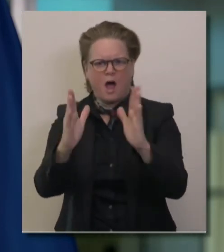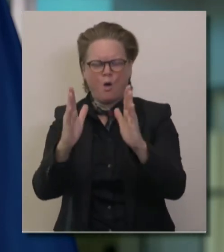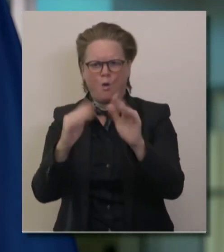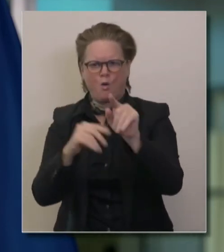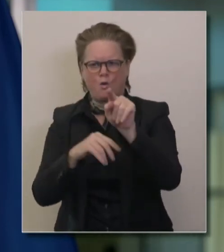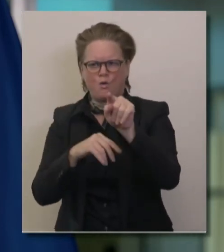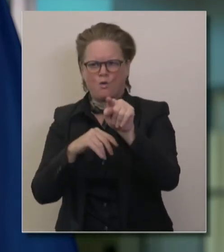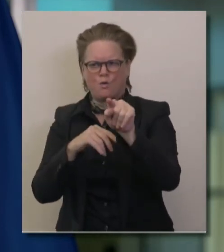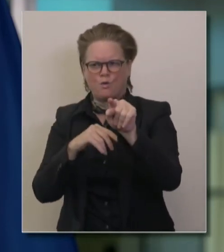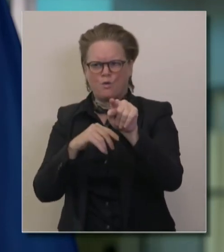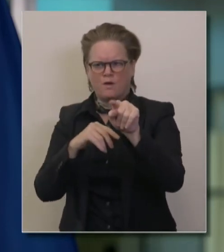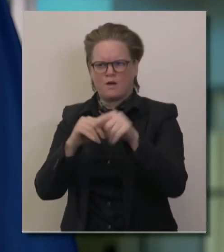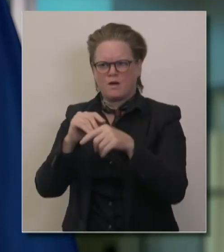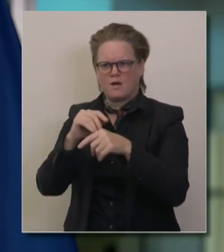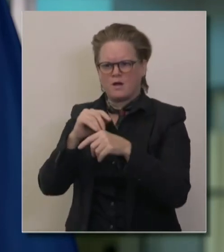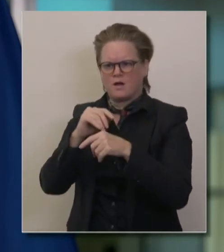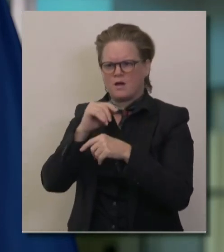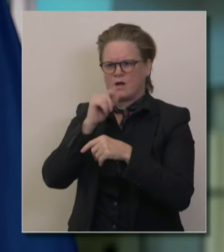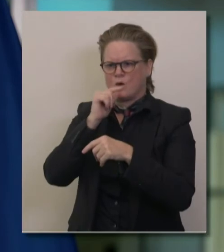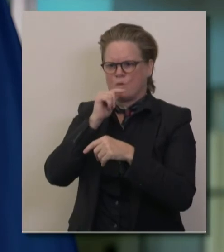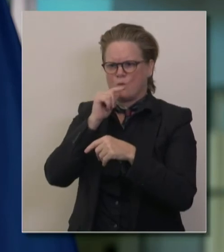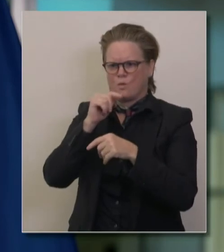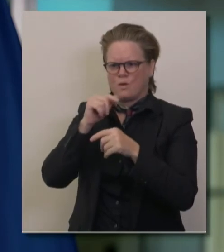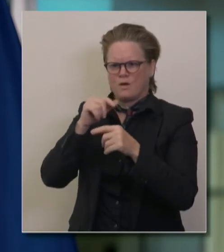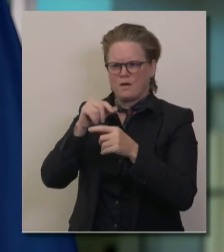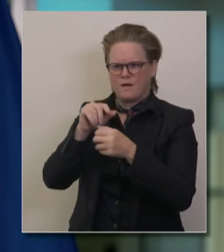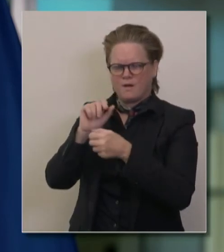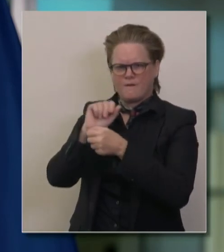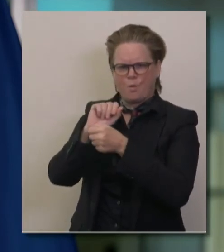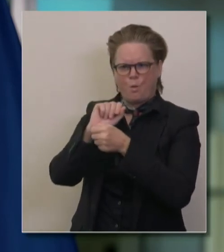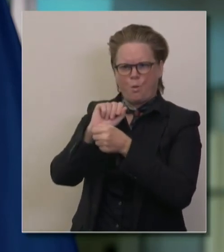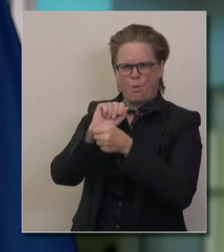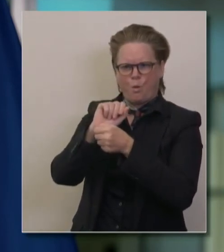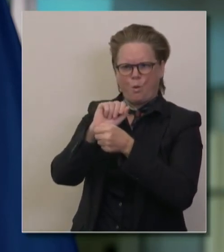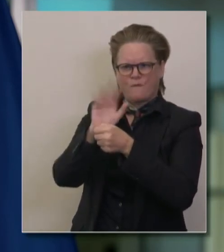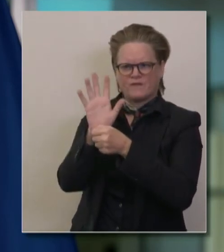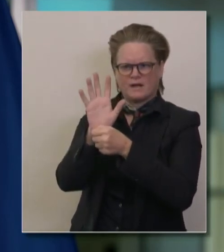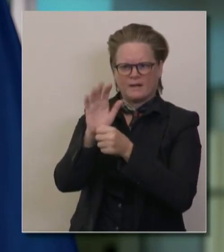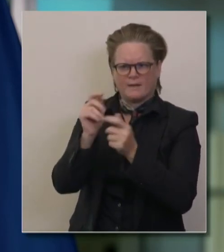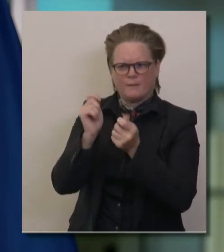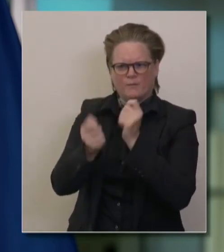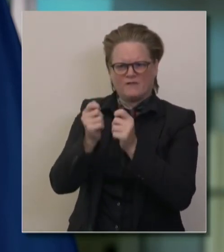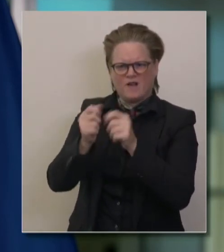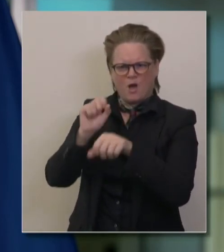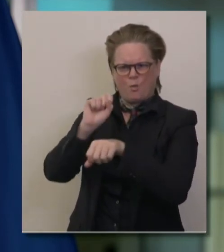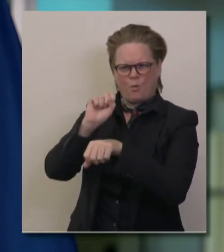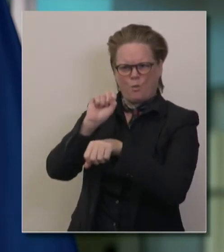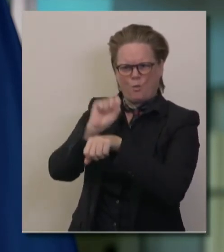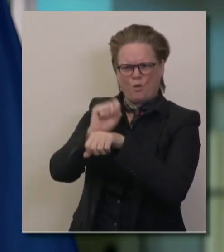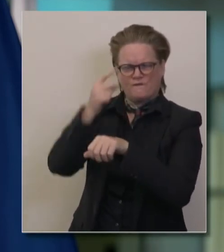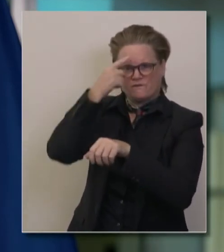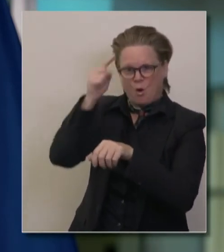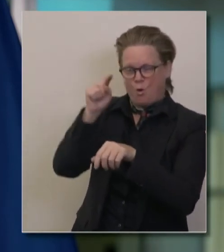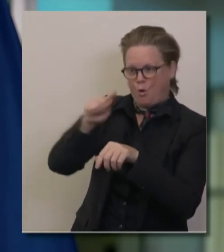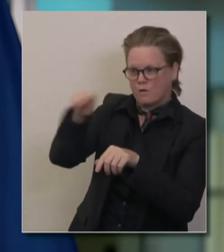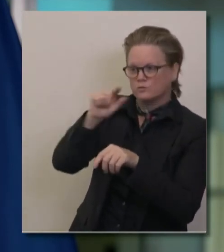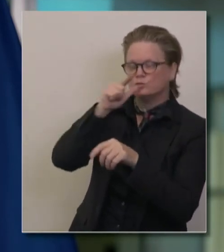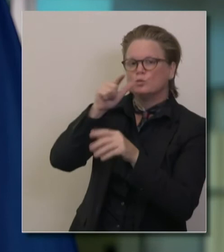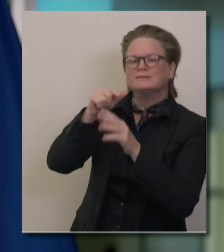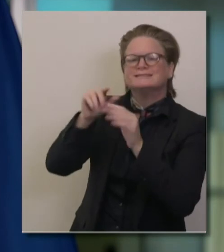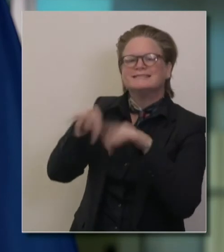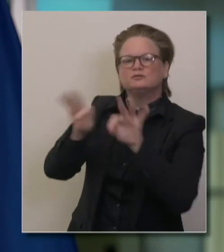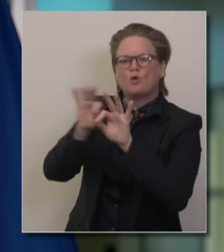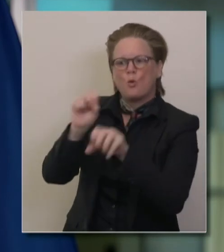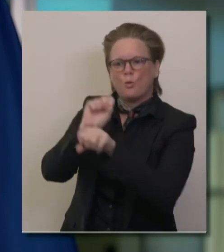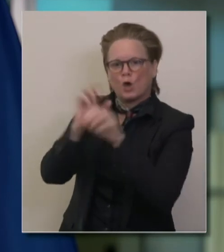only for essential workers, et cetera. The state lodging association says they're not sure what the what the order really